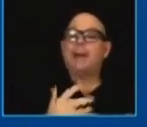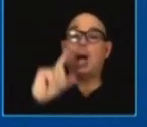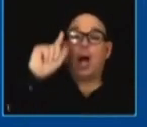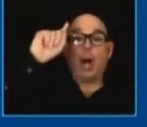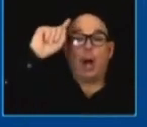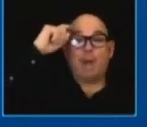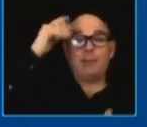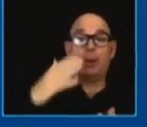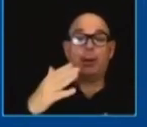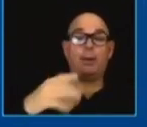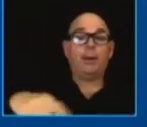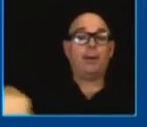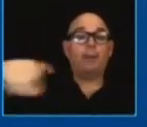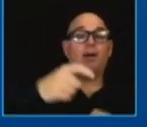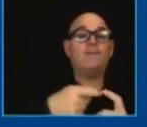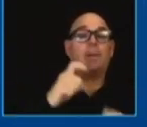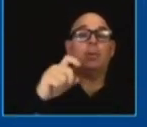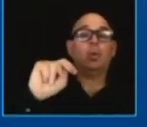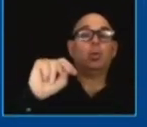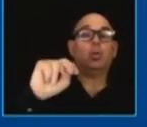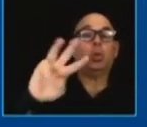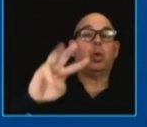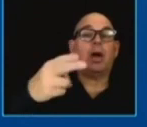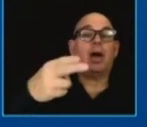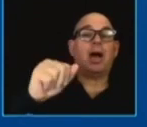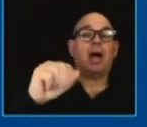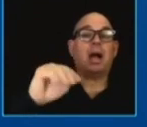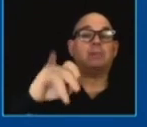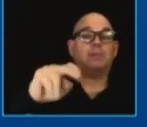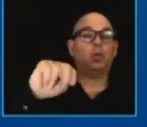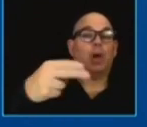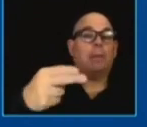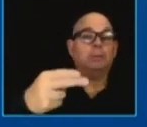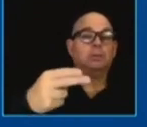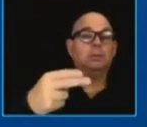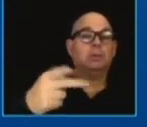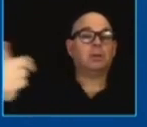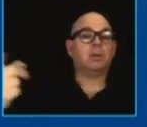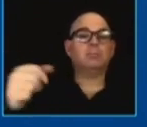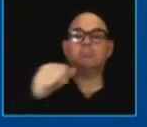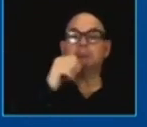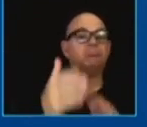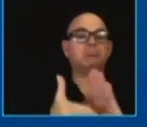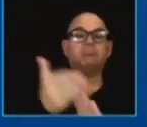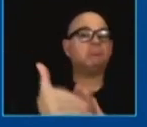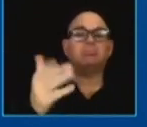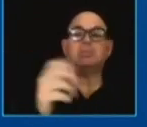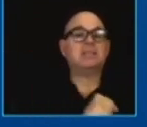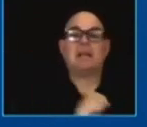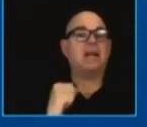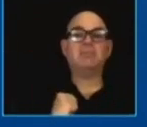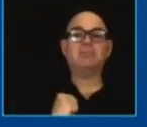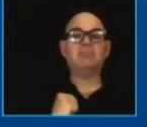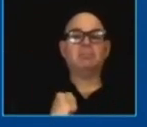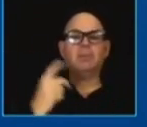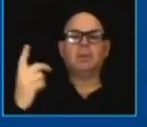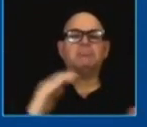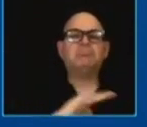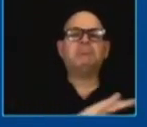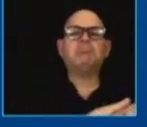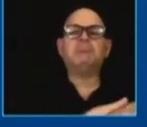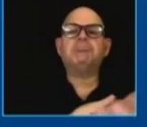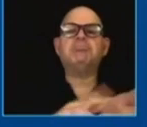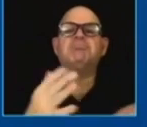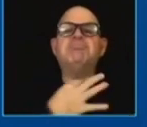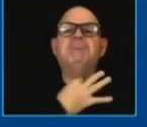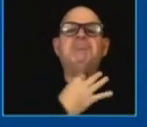hampshire said the reason he didn't run for the senate he checked with a bunch of senators and asked what they what their plans were what they're going to do this